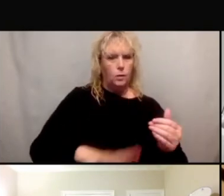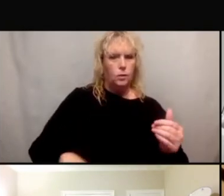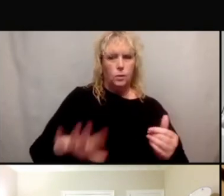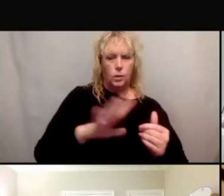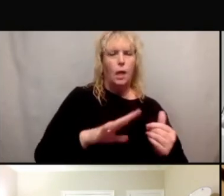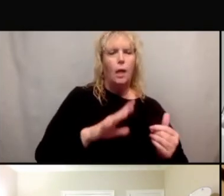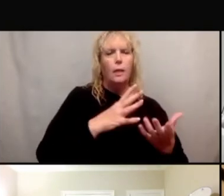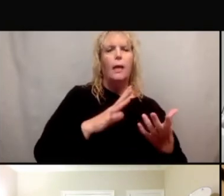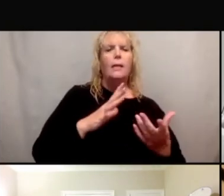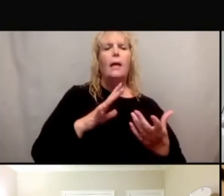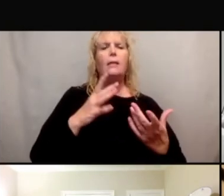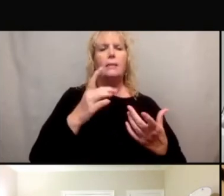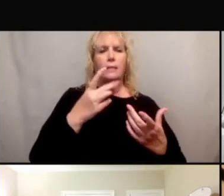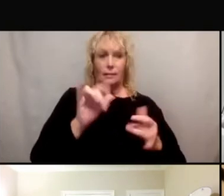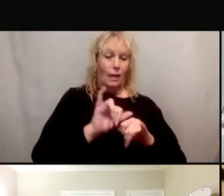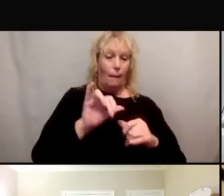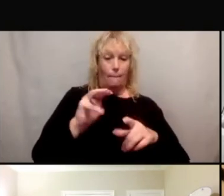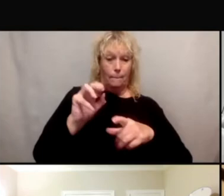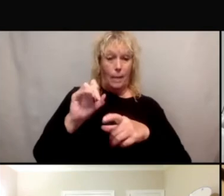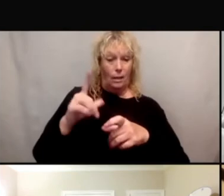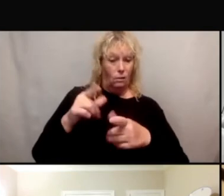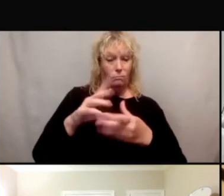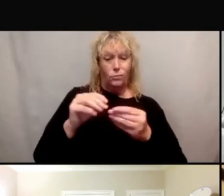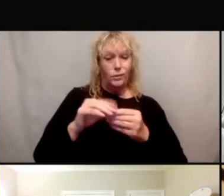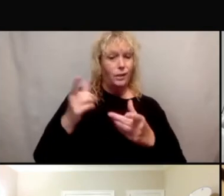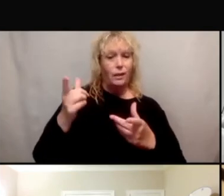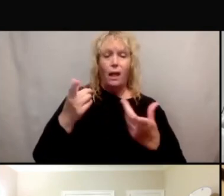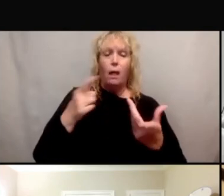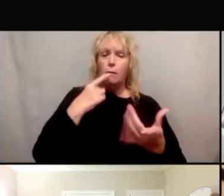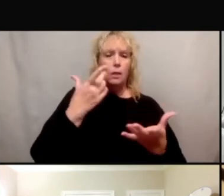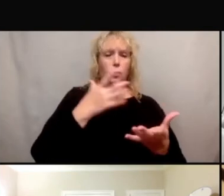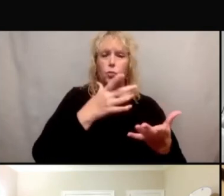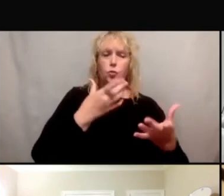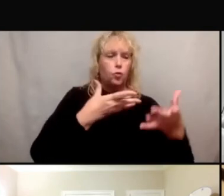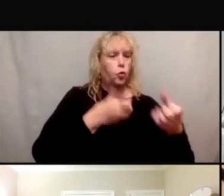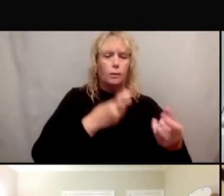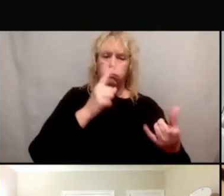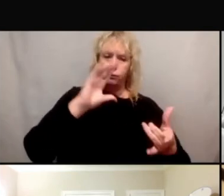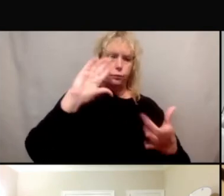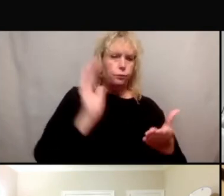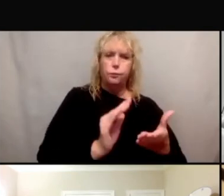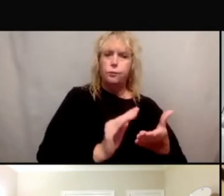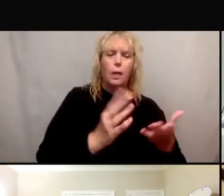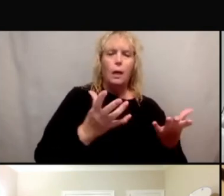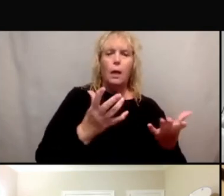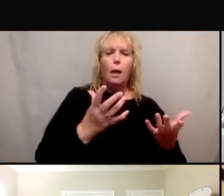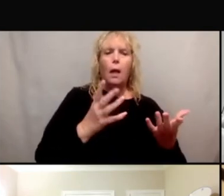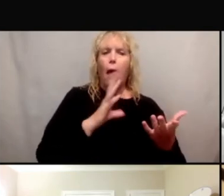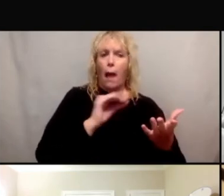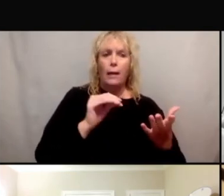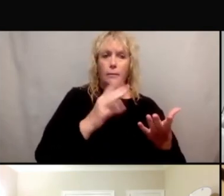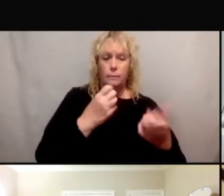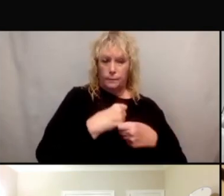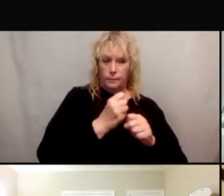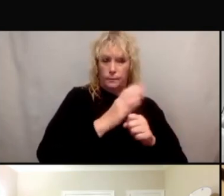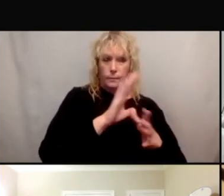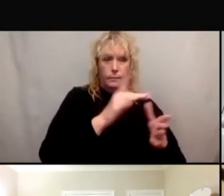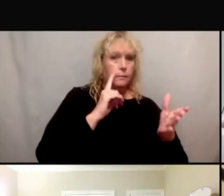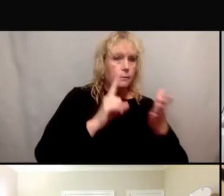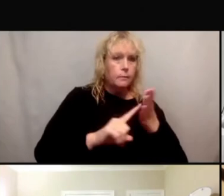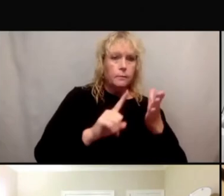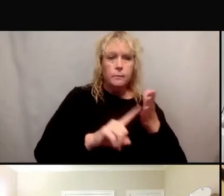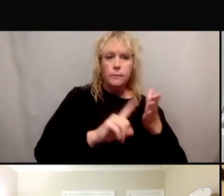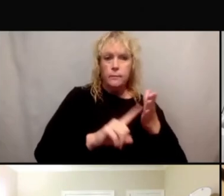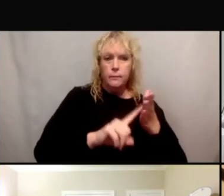Michael's point, there's decreased trust. And it doesn't make it doesn't make it seem like research is a priority or a regular activity.